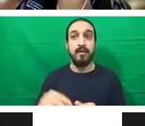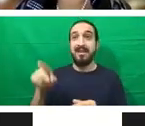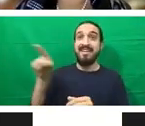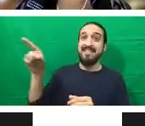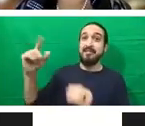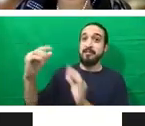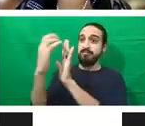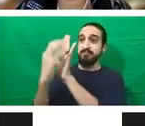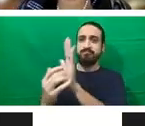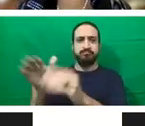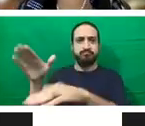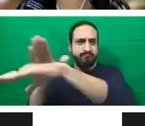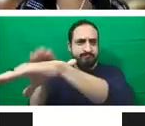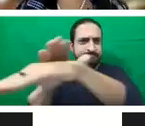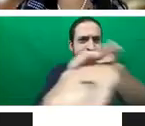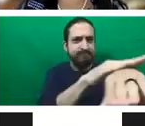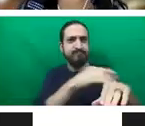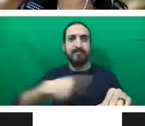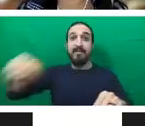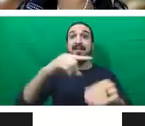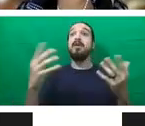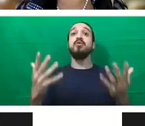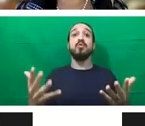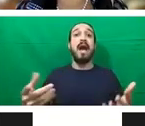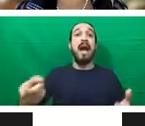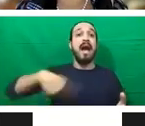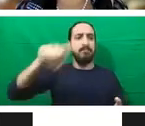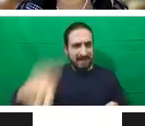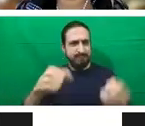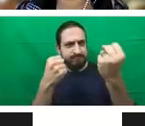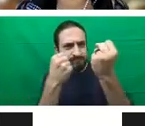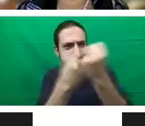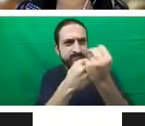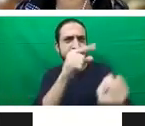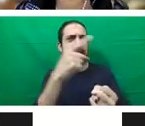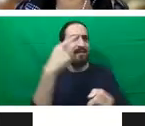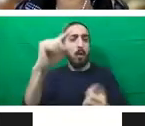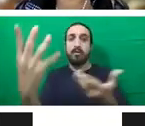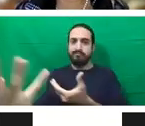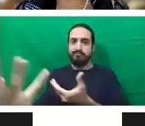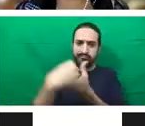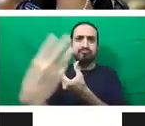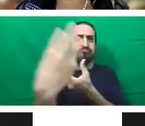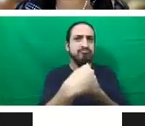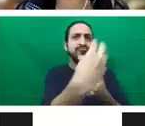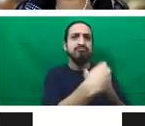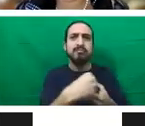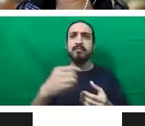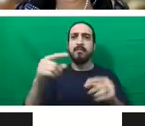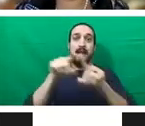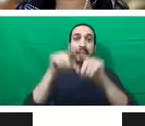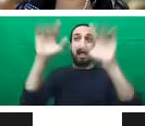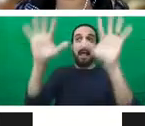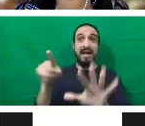around a common call for SRHR integration into climate adaptation, for adequate and